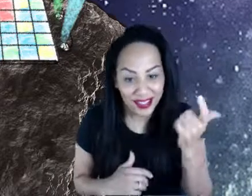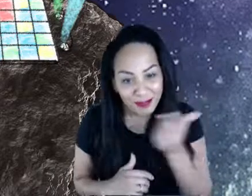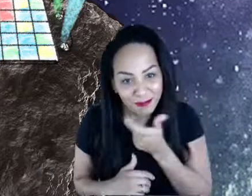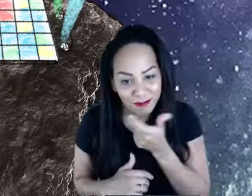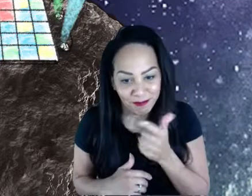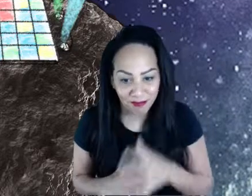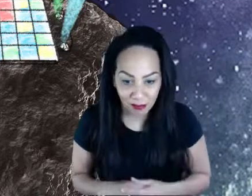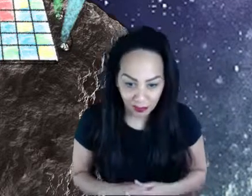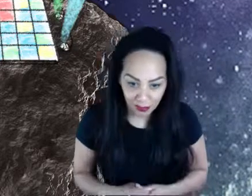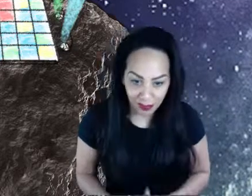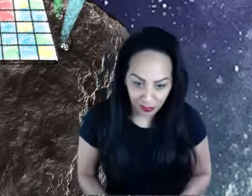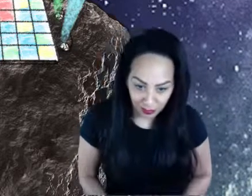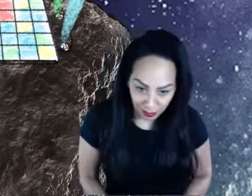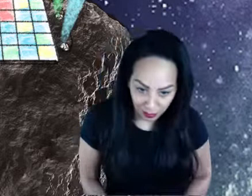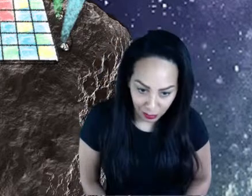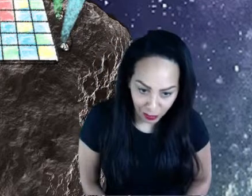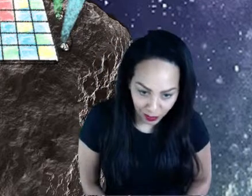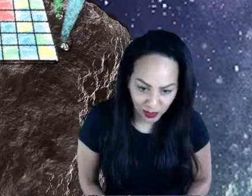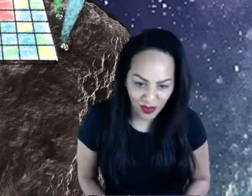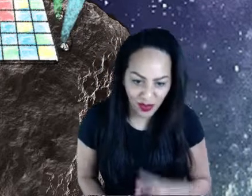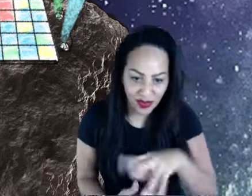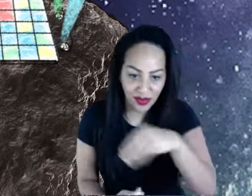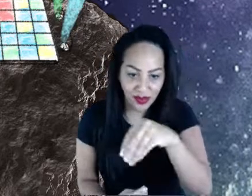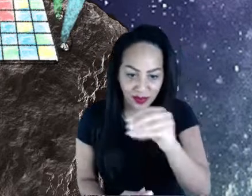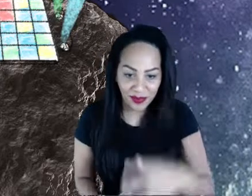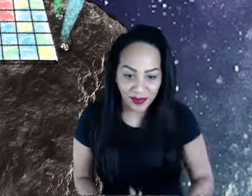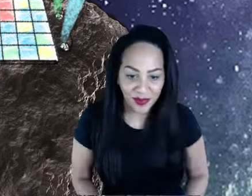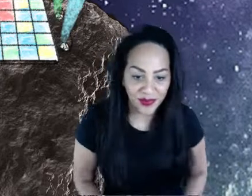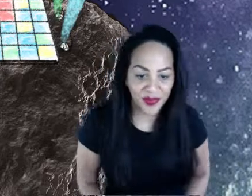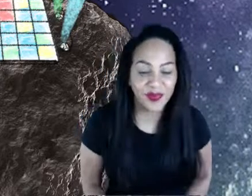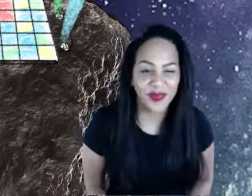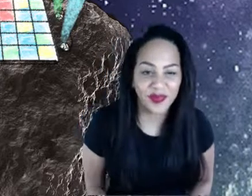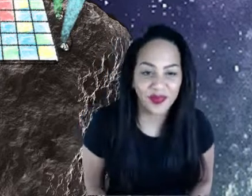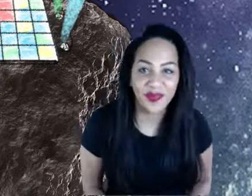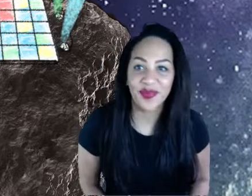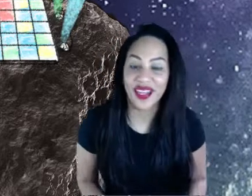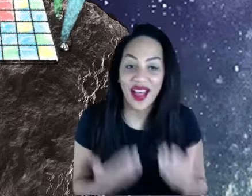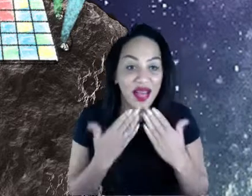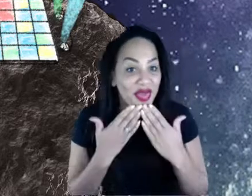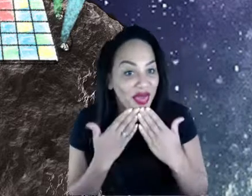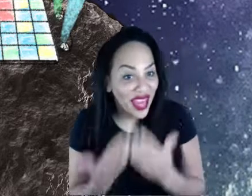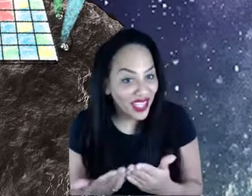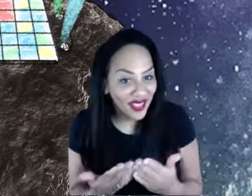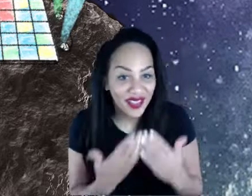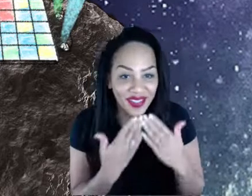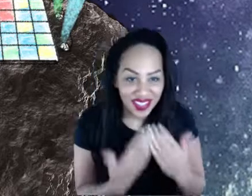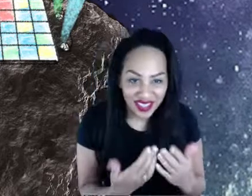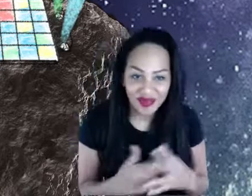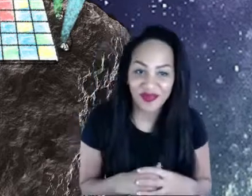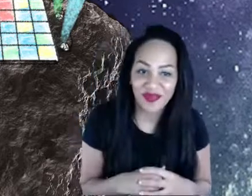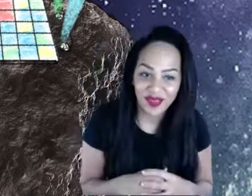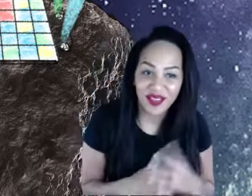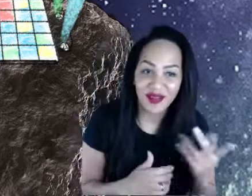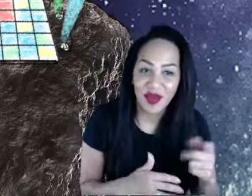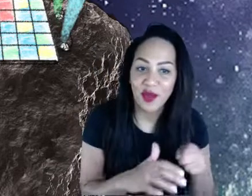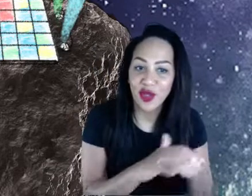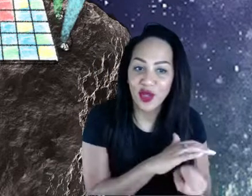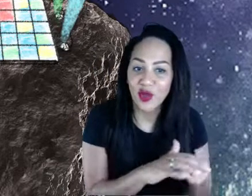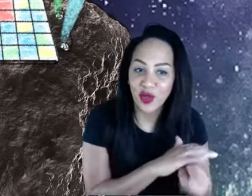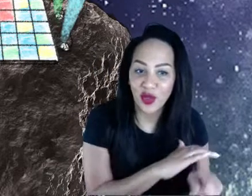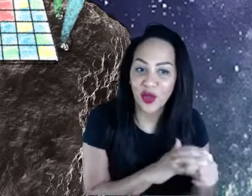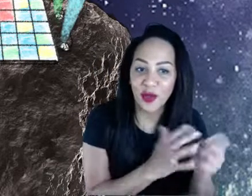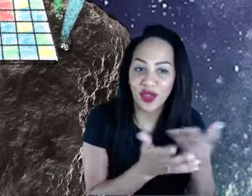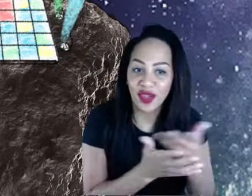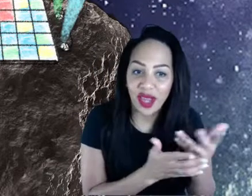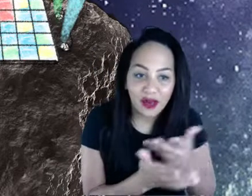That's great. We've just, thanks to, thanks to YouTube chat, found out that the Phantom Mind was in fact streaming UZ.